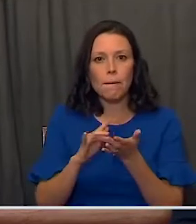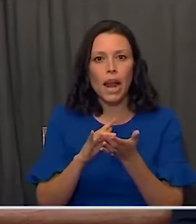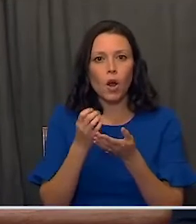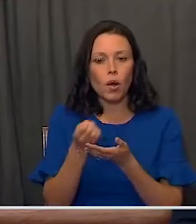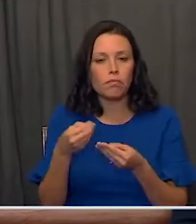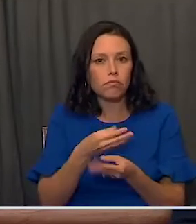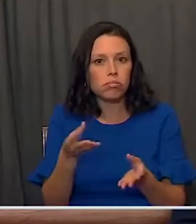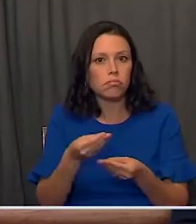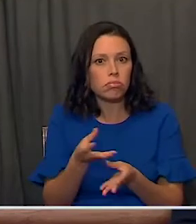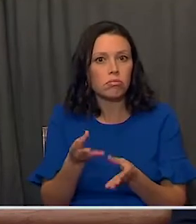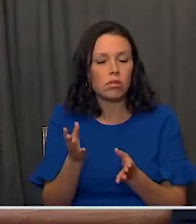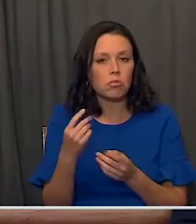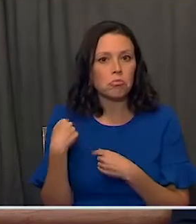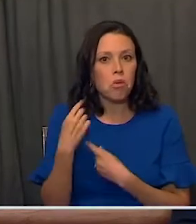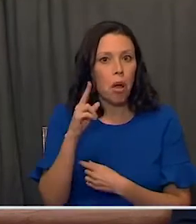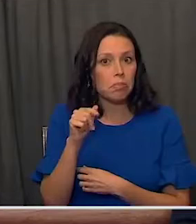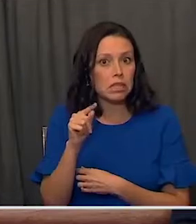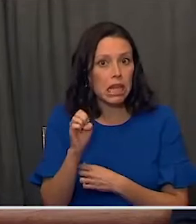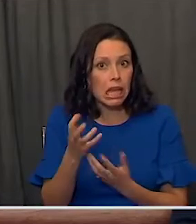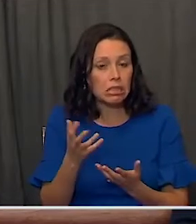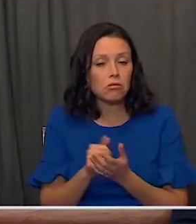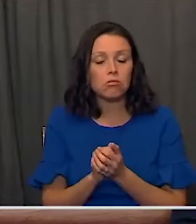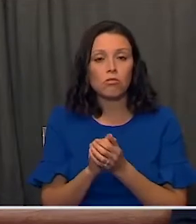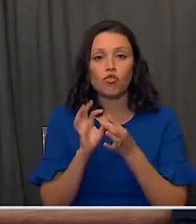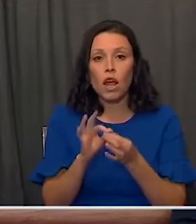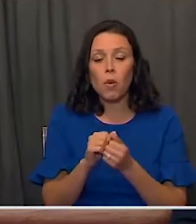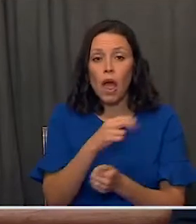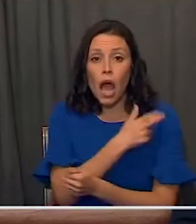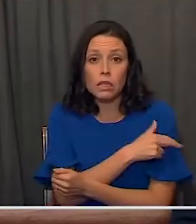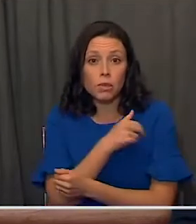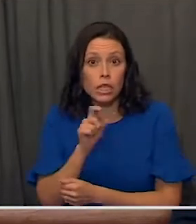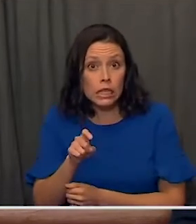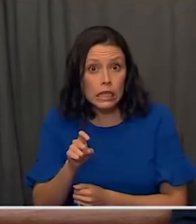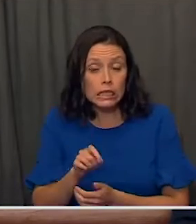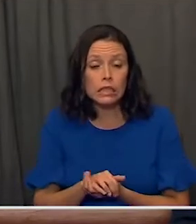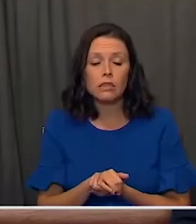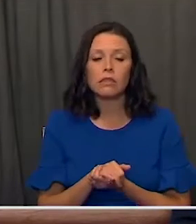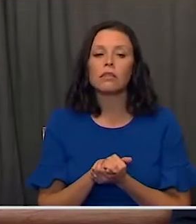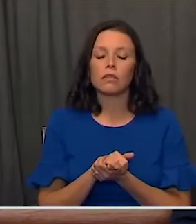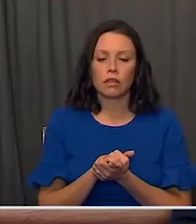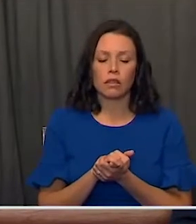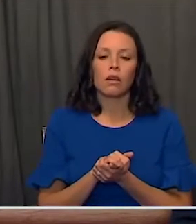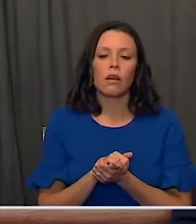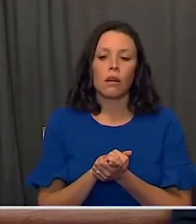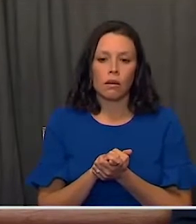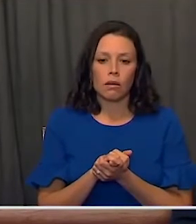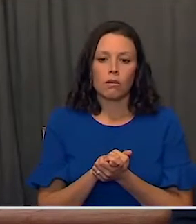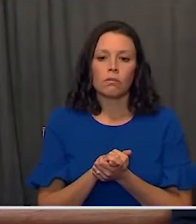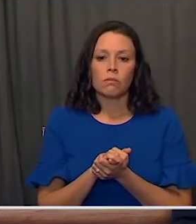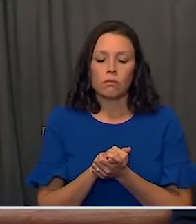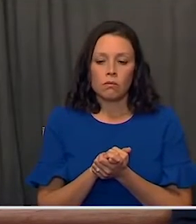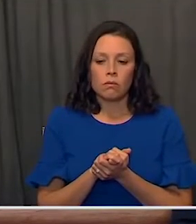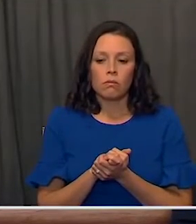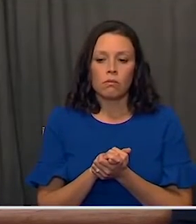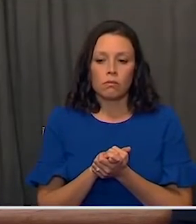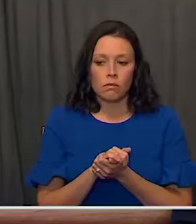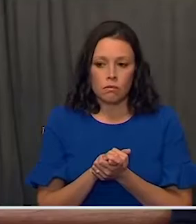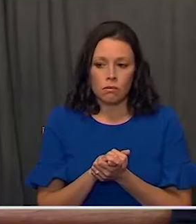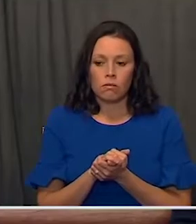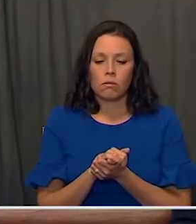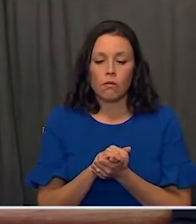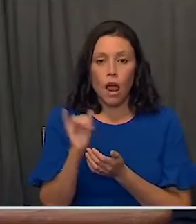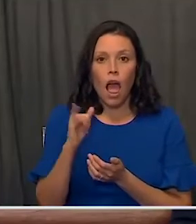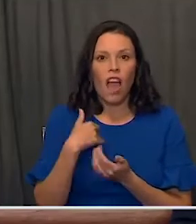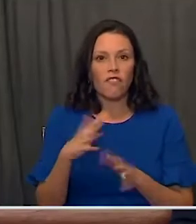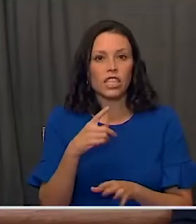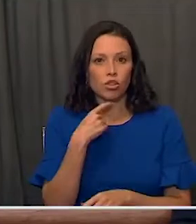to our hospital needs. We're literally going to make sure, as I said, that as we